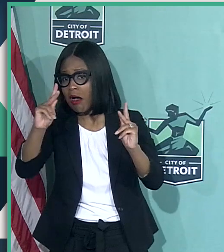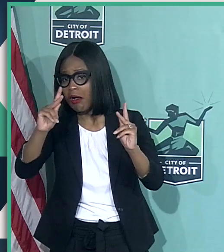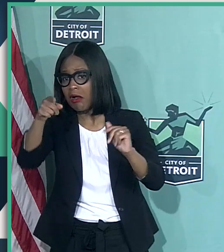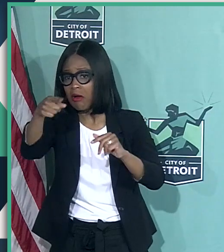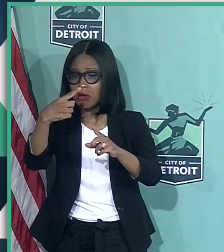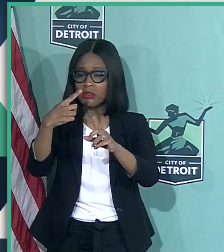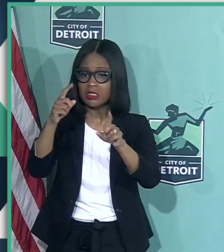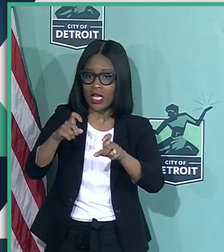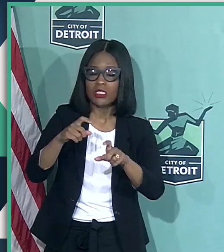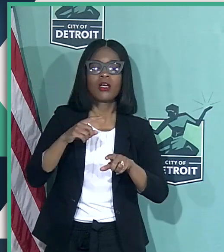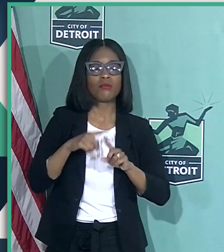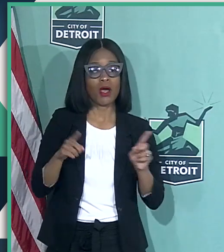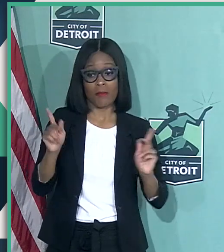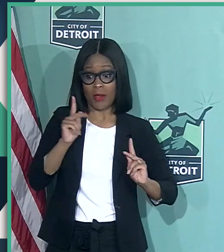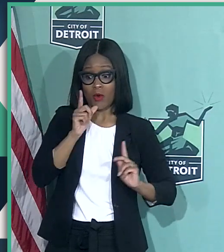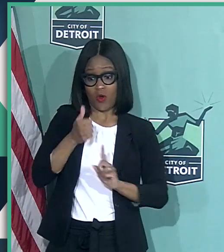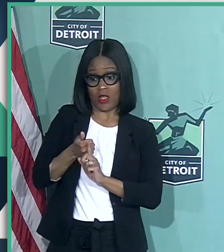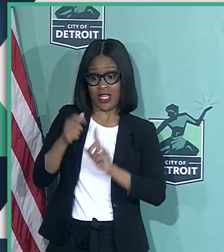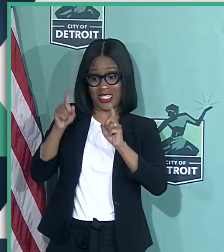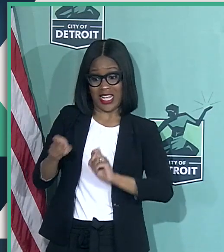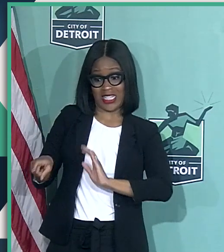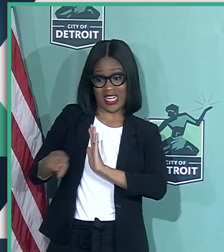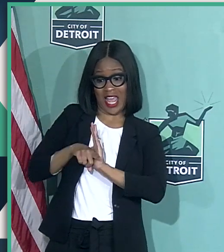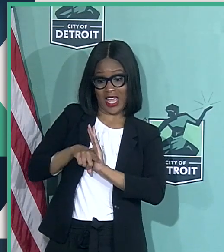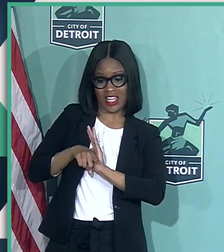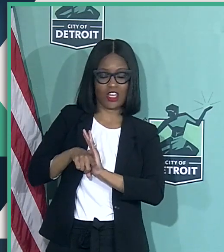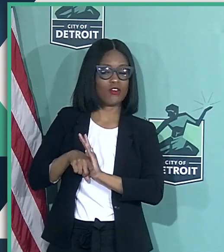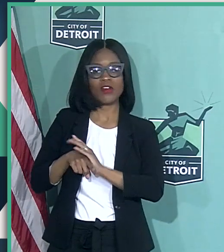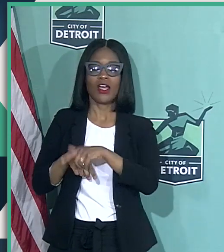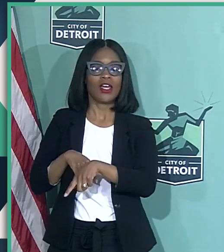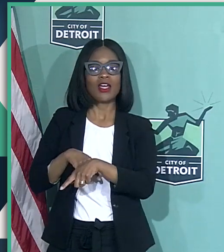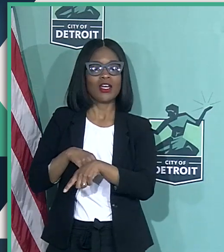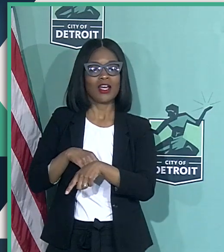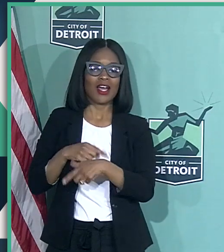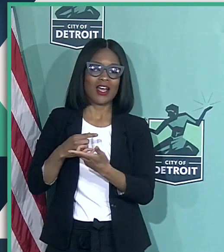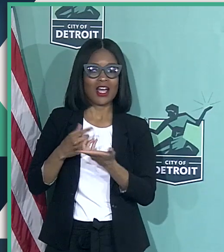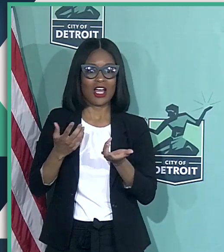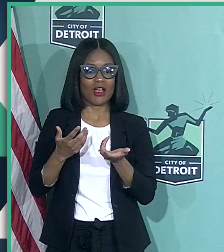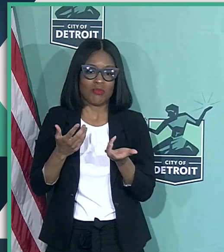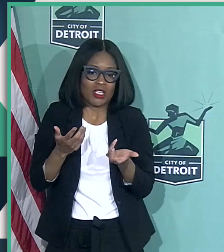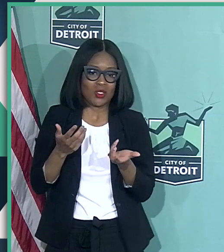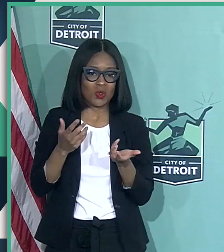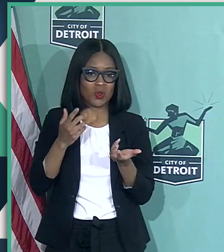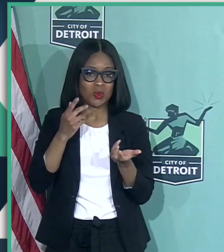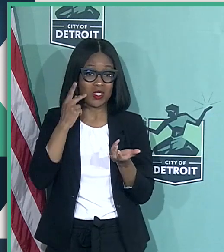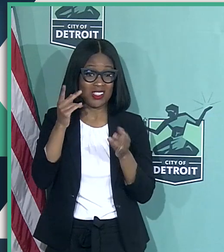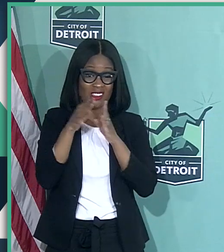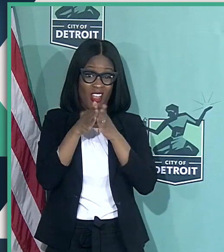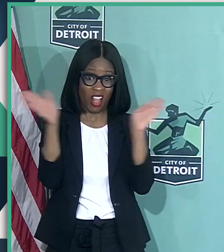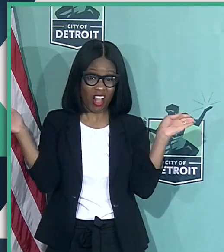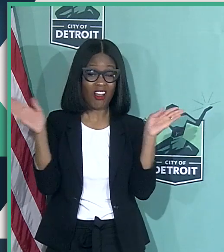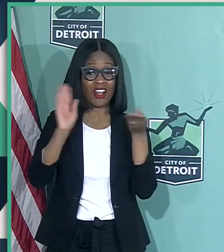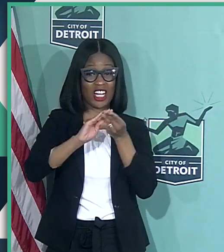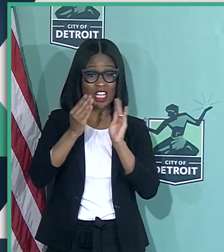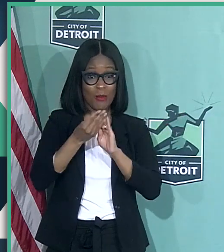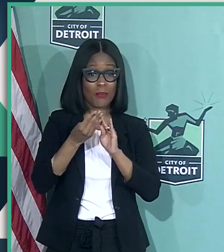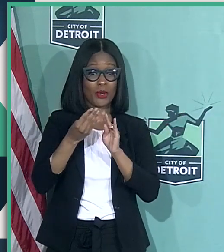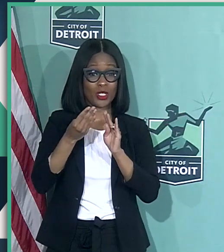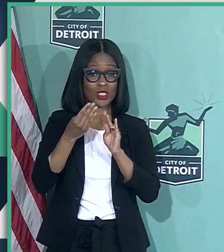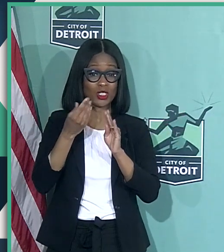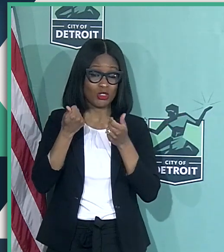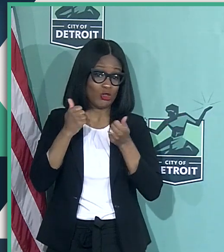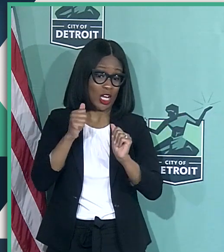tested negative are not really, I guess you could take a look at the state's overall number and subtract it,